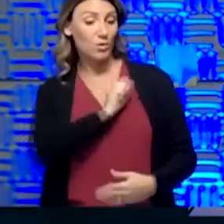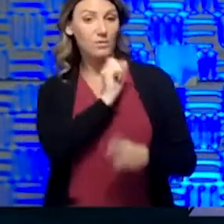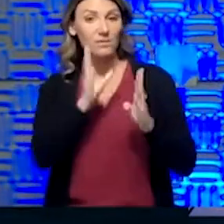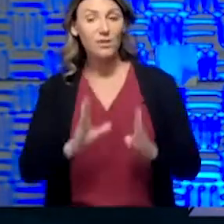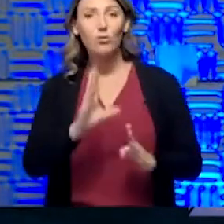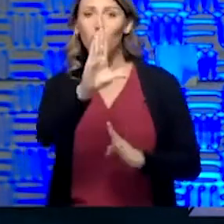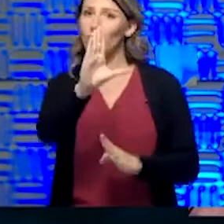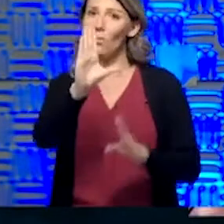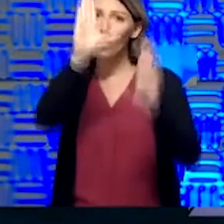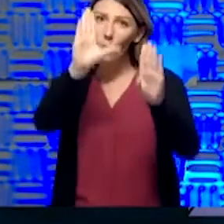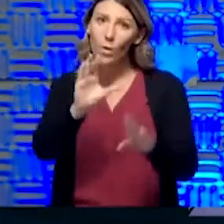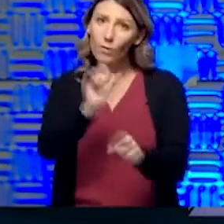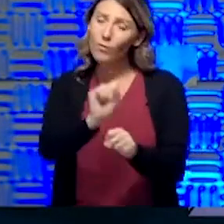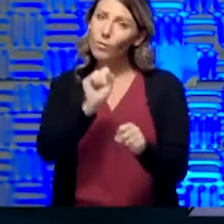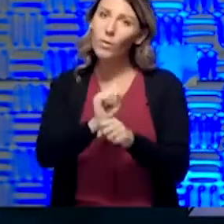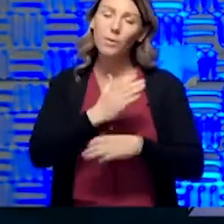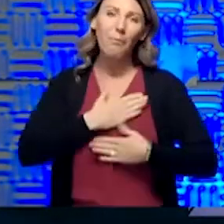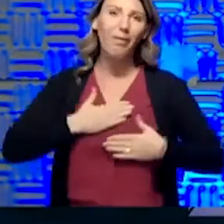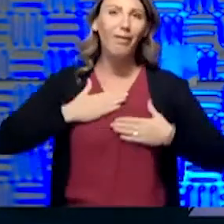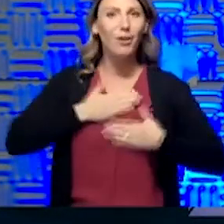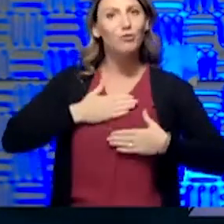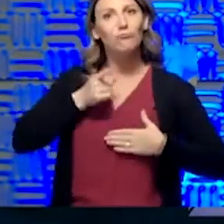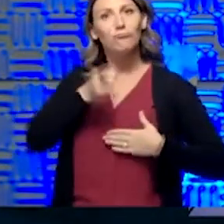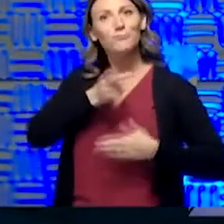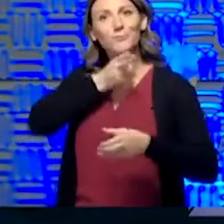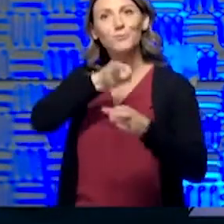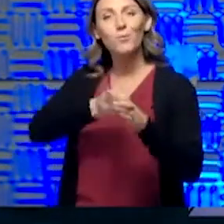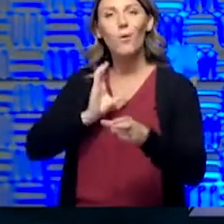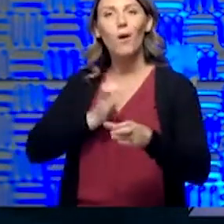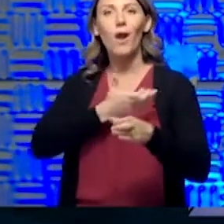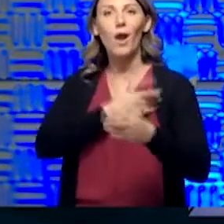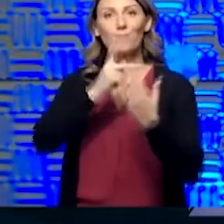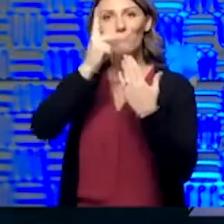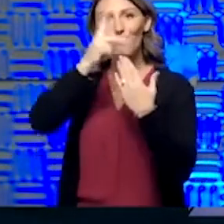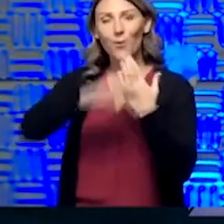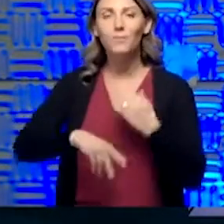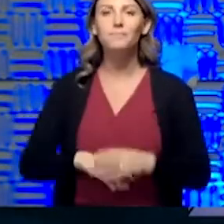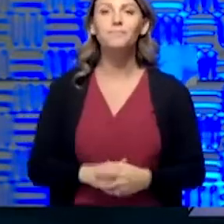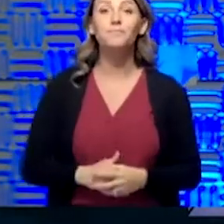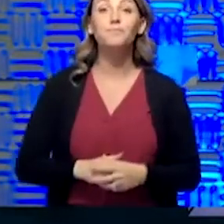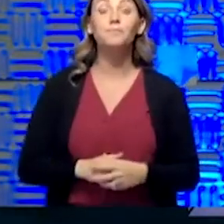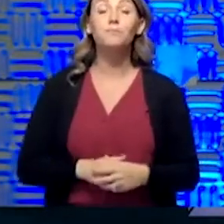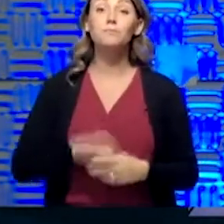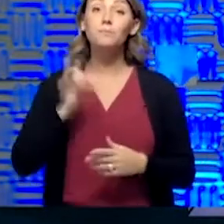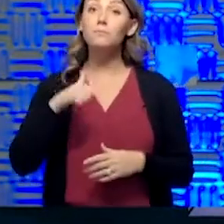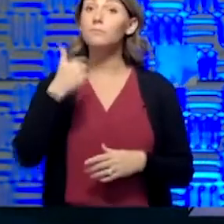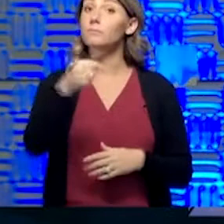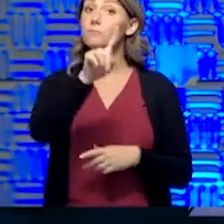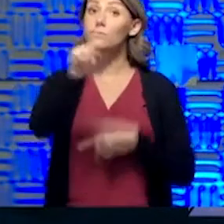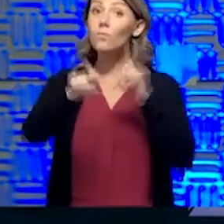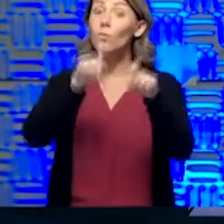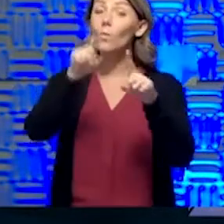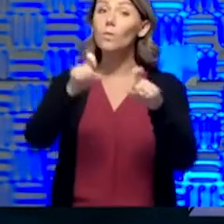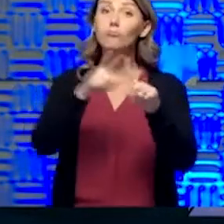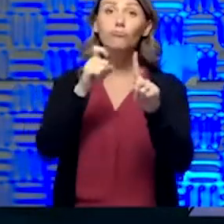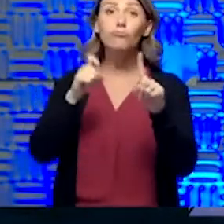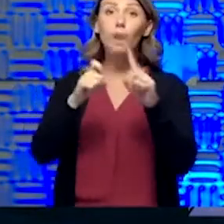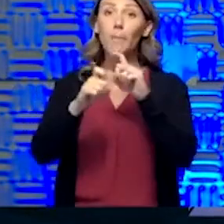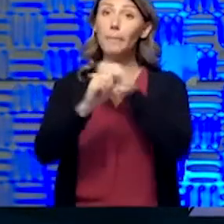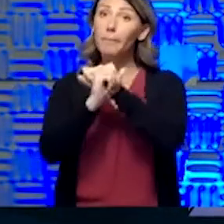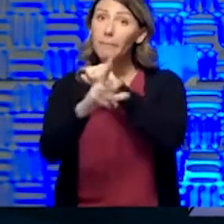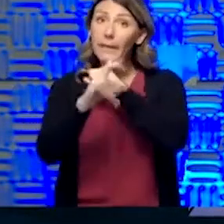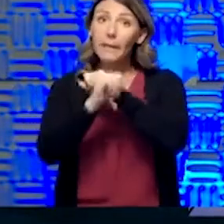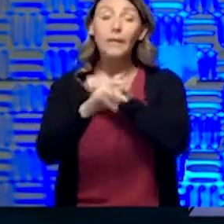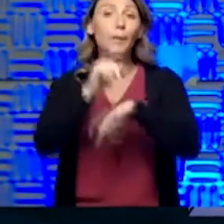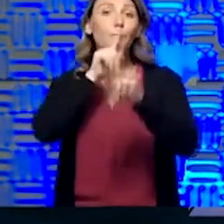work. And always, it's a pleasure to have you on our program today. So, let's turn to questions out there from our media friends and